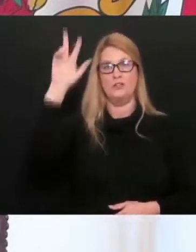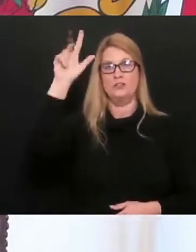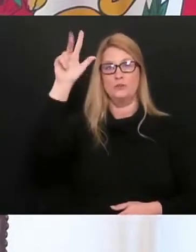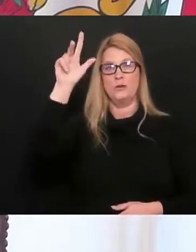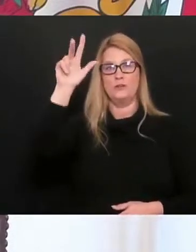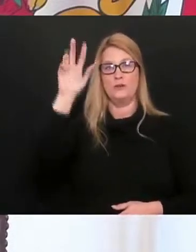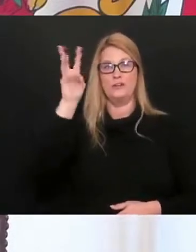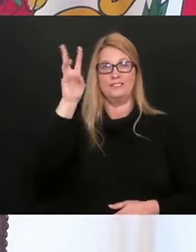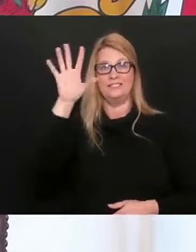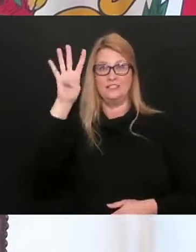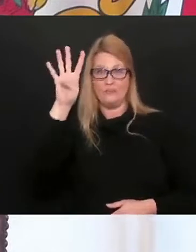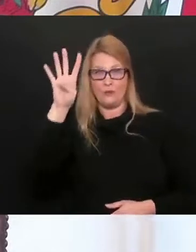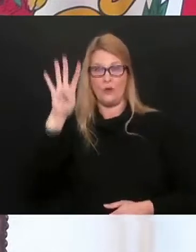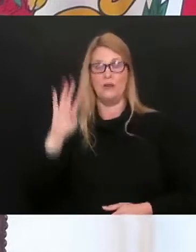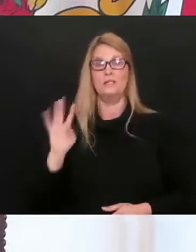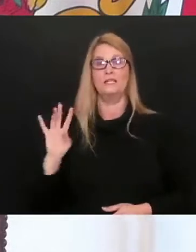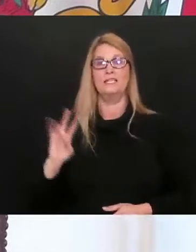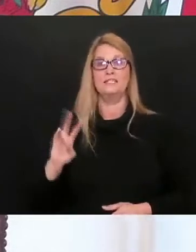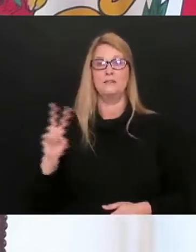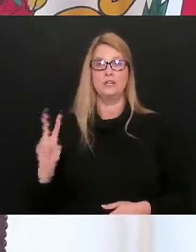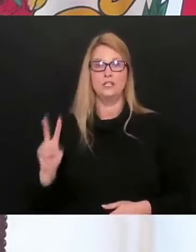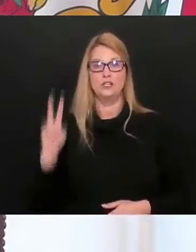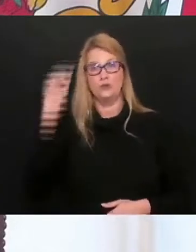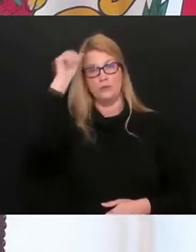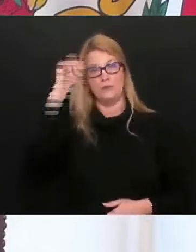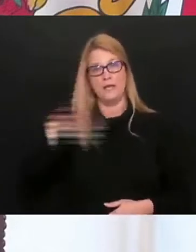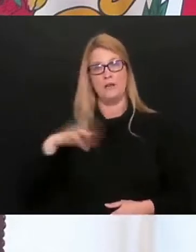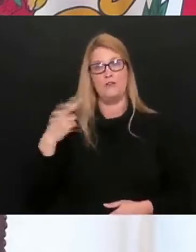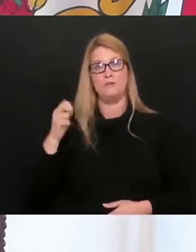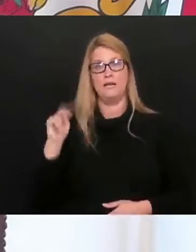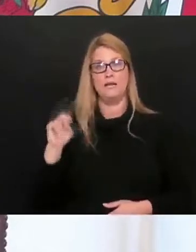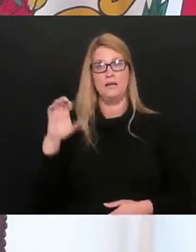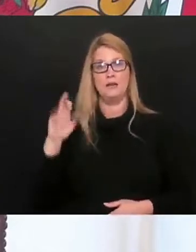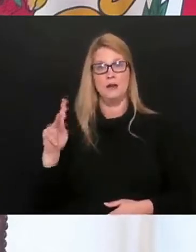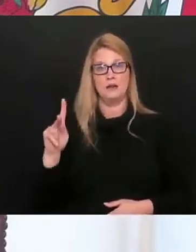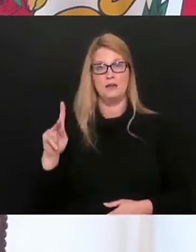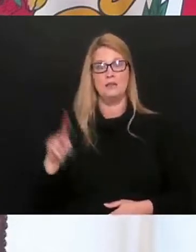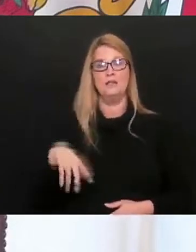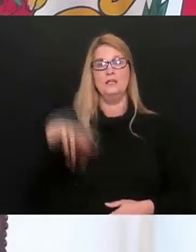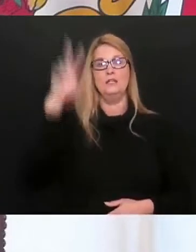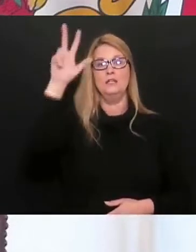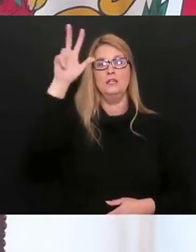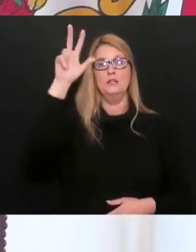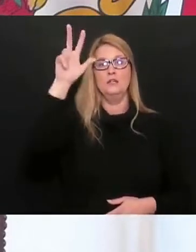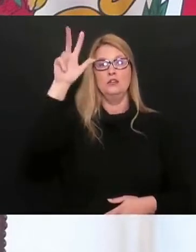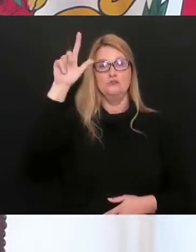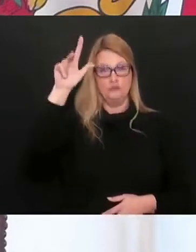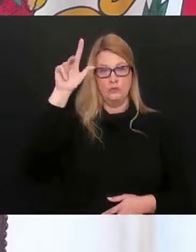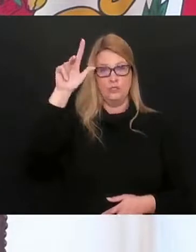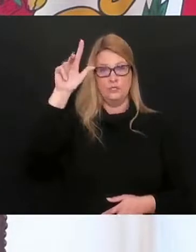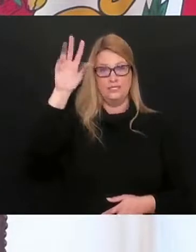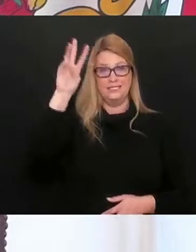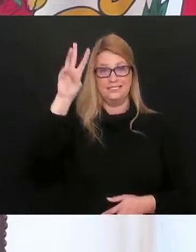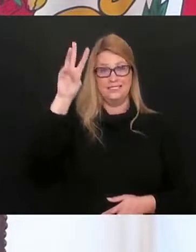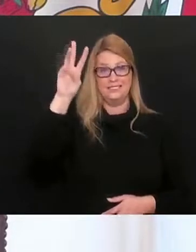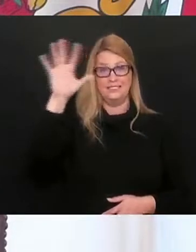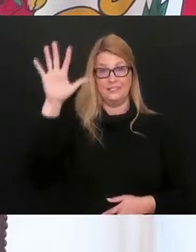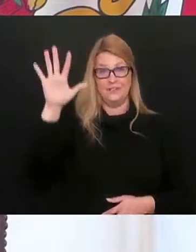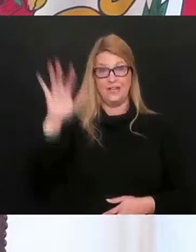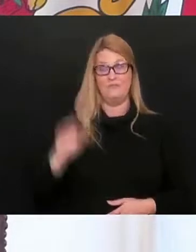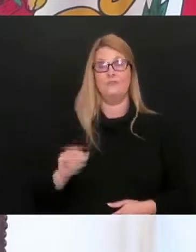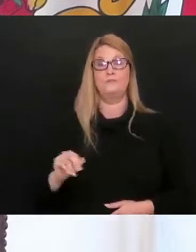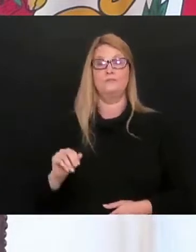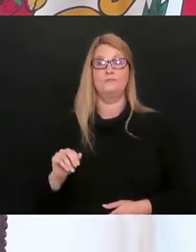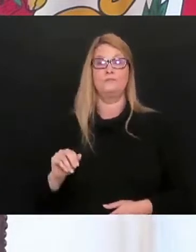,364th death, a 72-year-old male from Hancock County. Our 2,365th death,